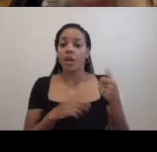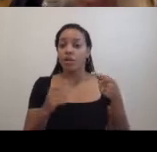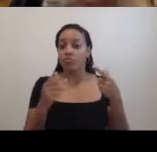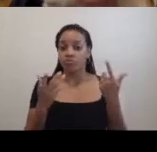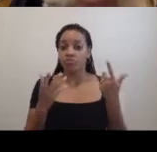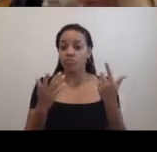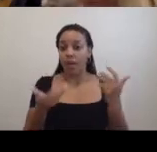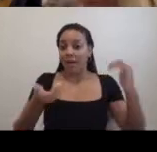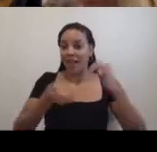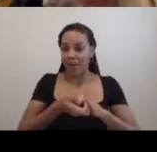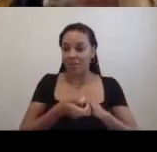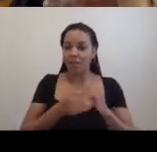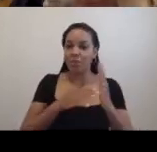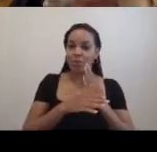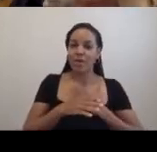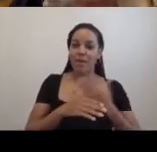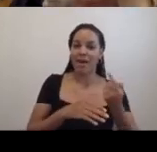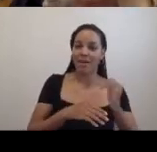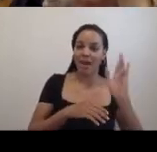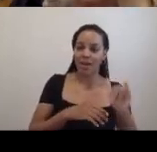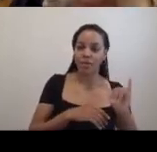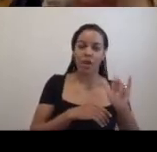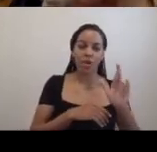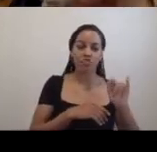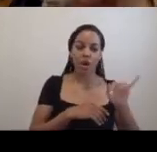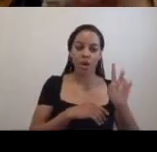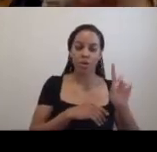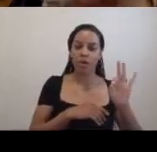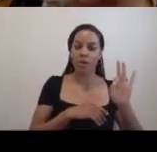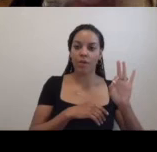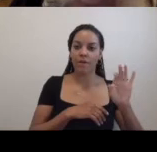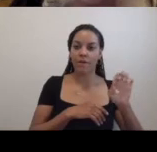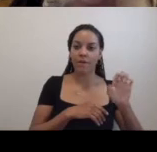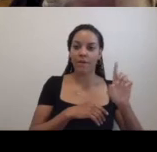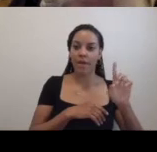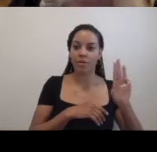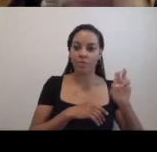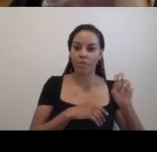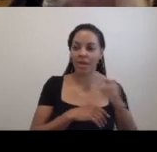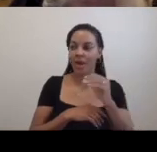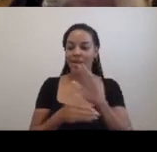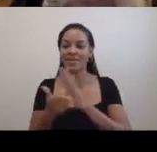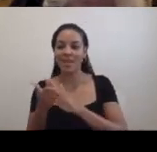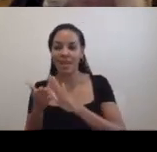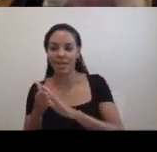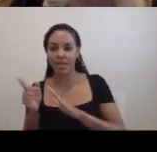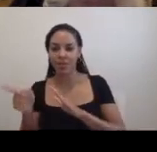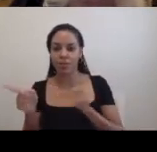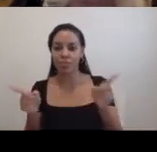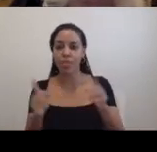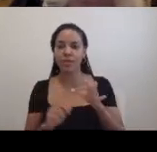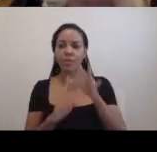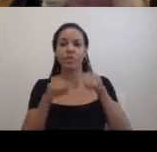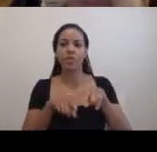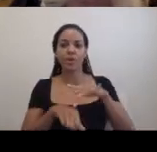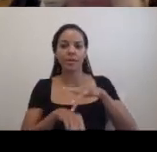my gallery, Ronald Feldman and sanitation, especially during touch sanitation show.